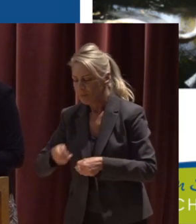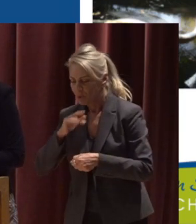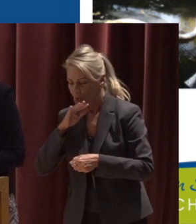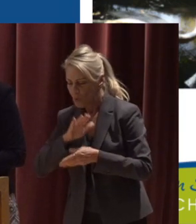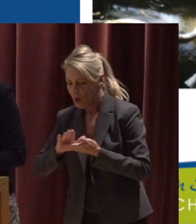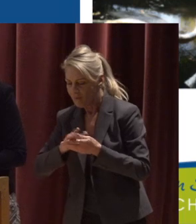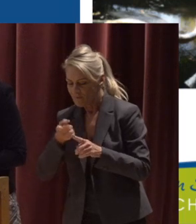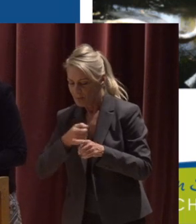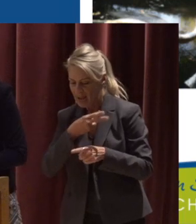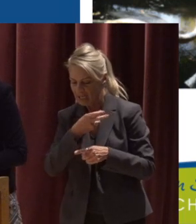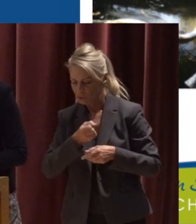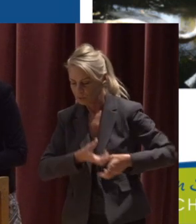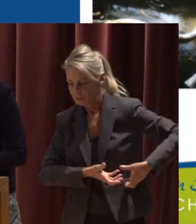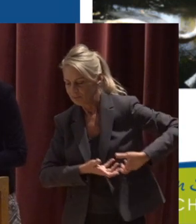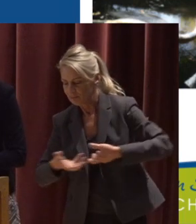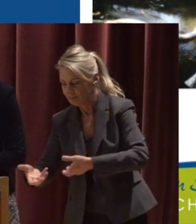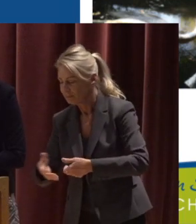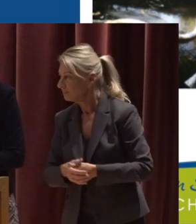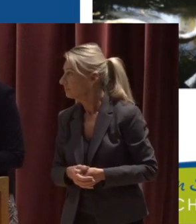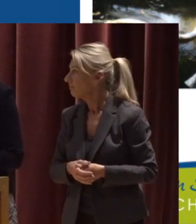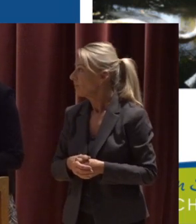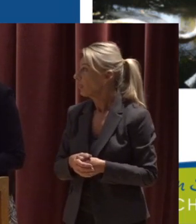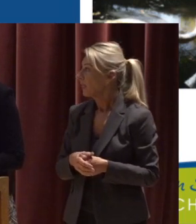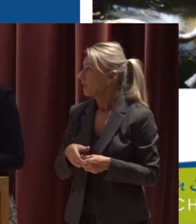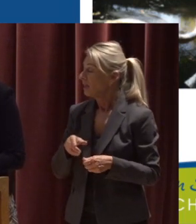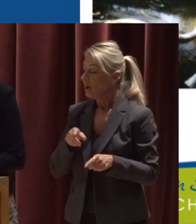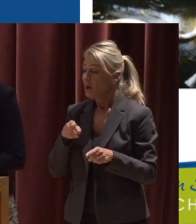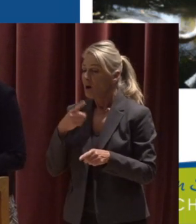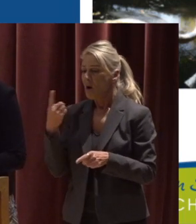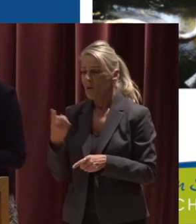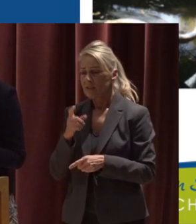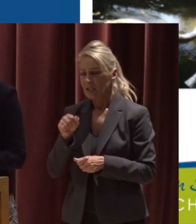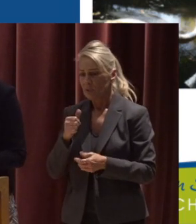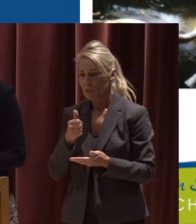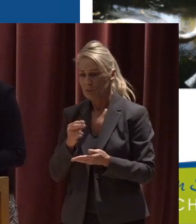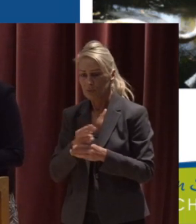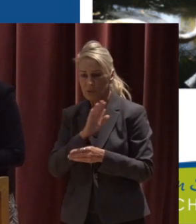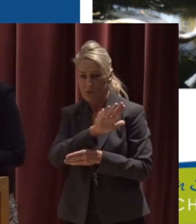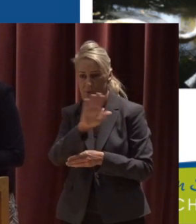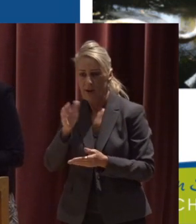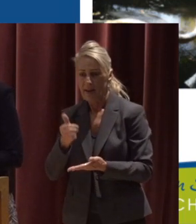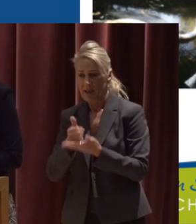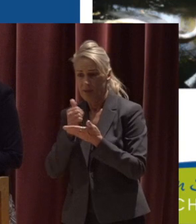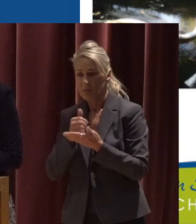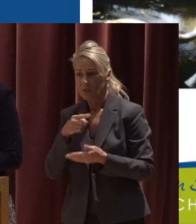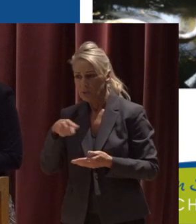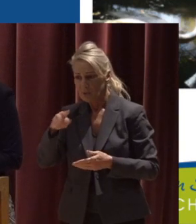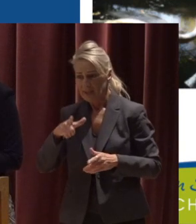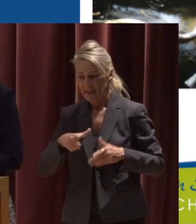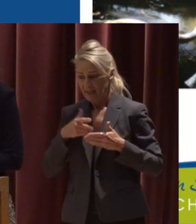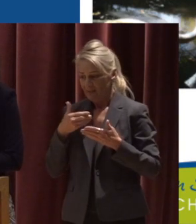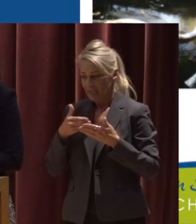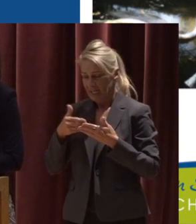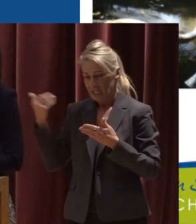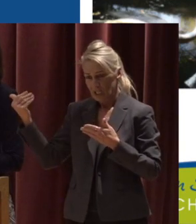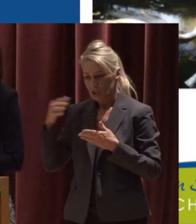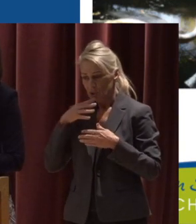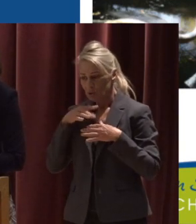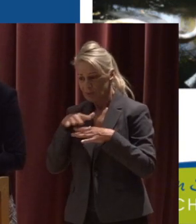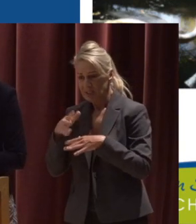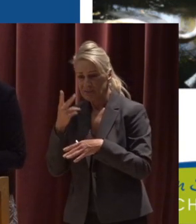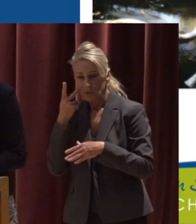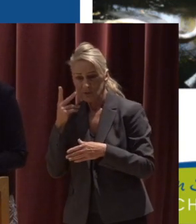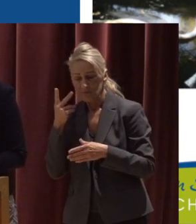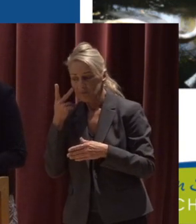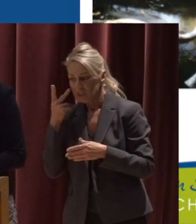its best to track down these certain illicit discharges But could always use your help You guys are the ones living in and around these streams If you ever see